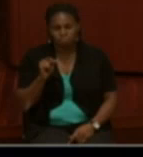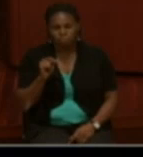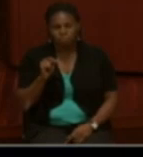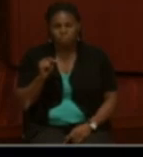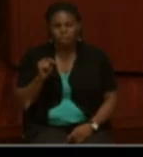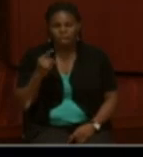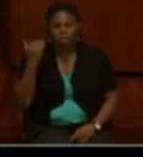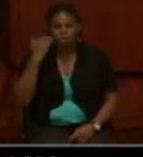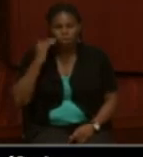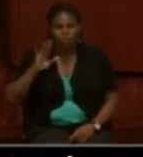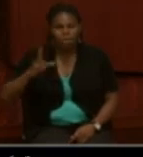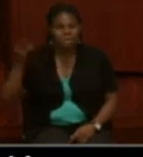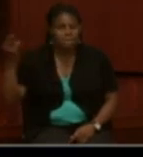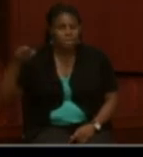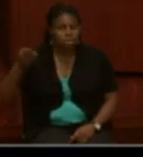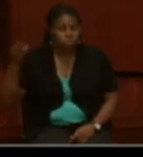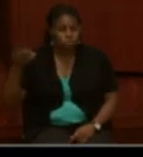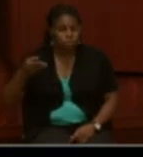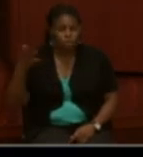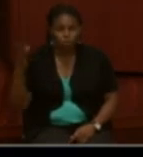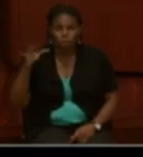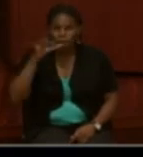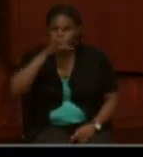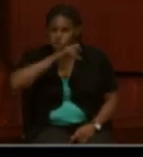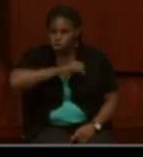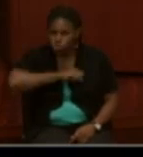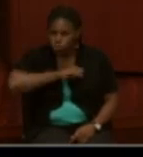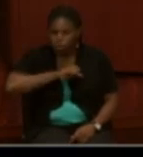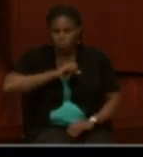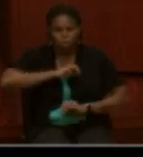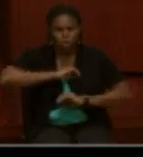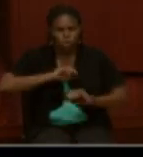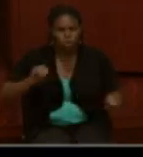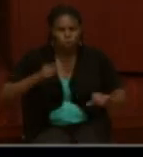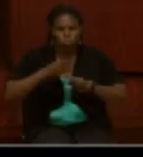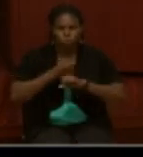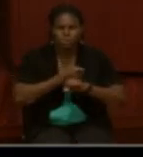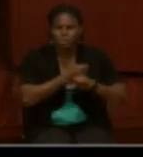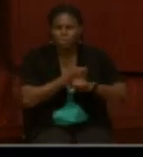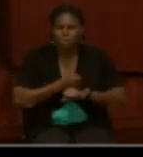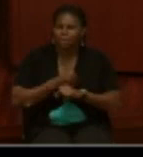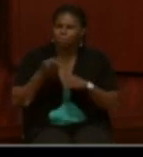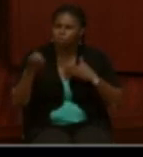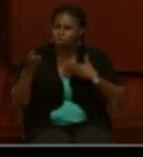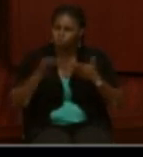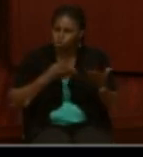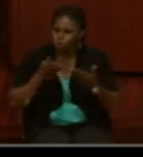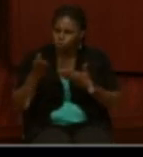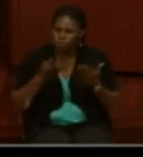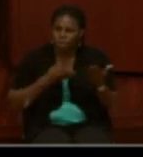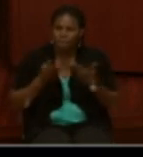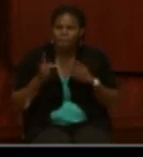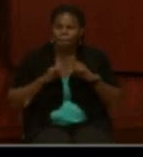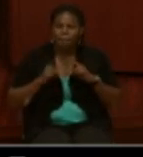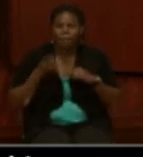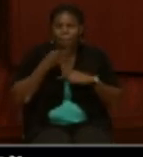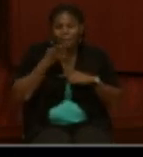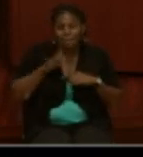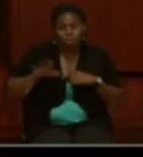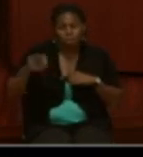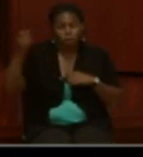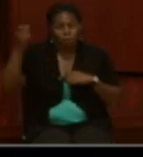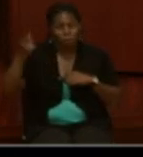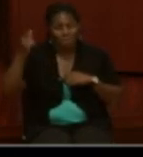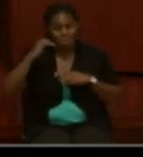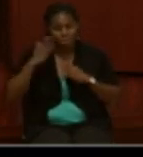George Kirkland's history, you would assume that there were no former slaves serving in the 1st Missouri Infantry. So it's because of her pension file